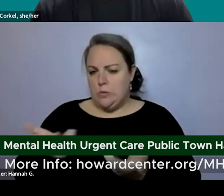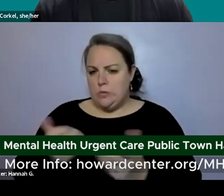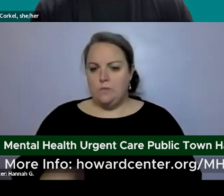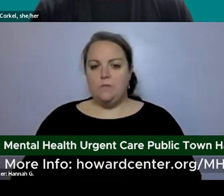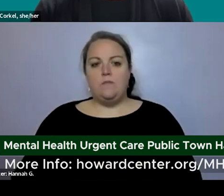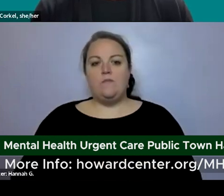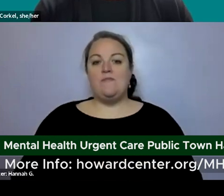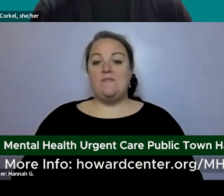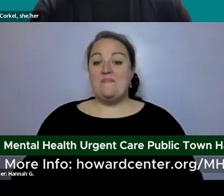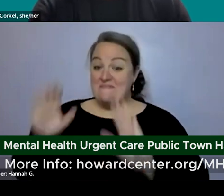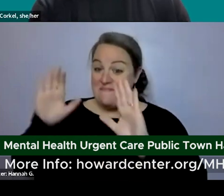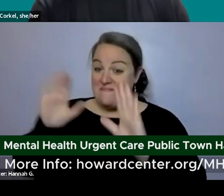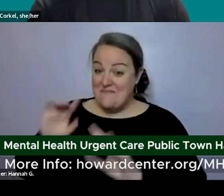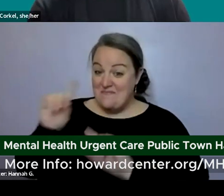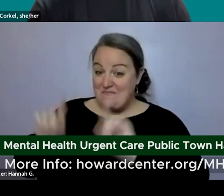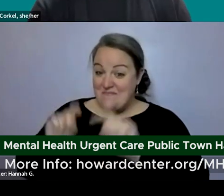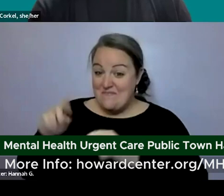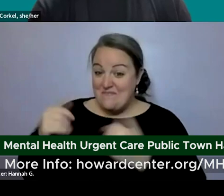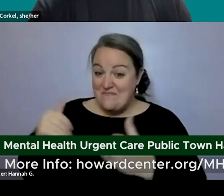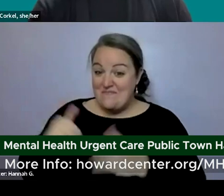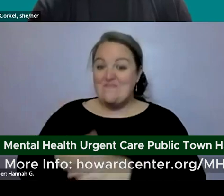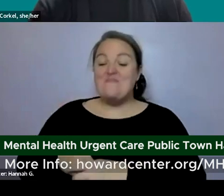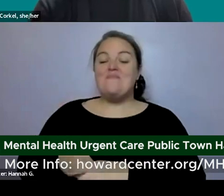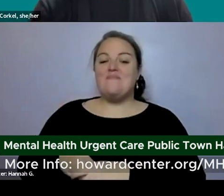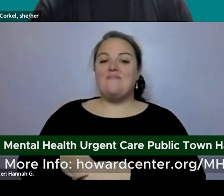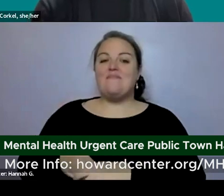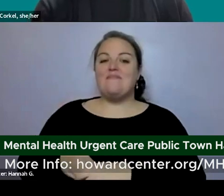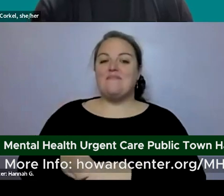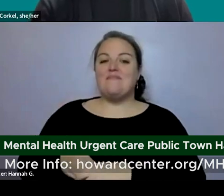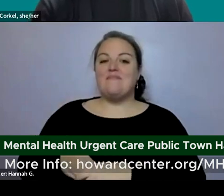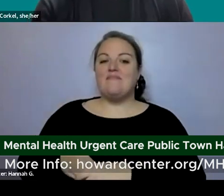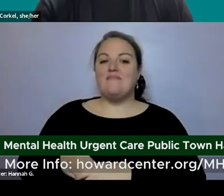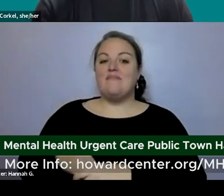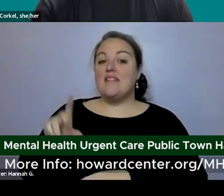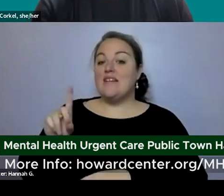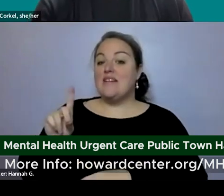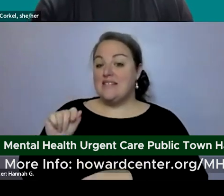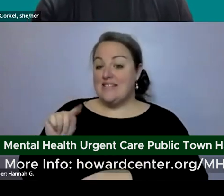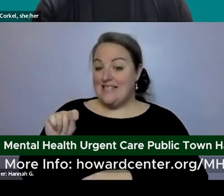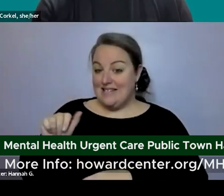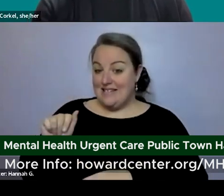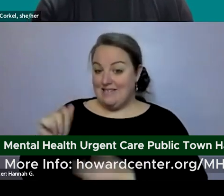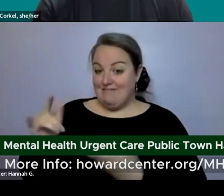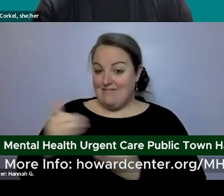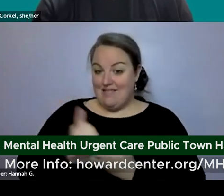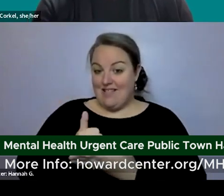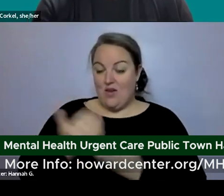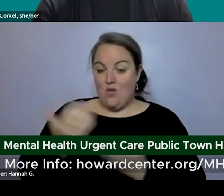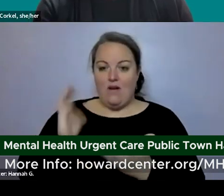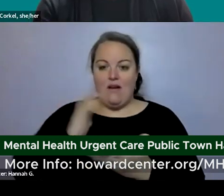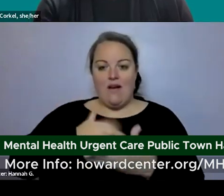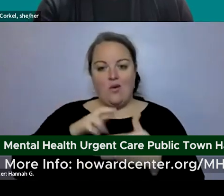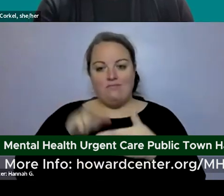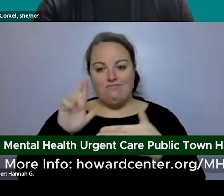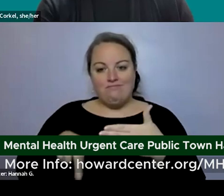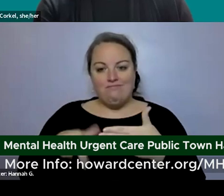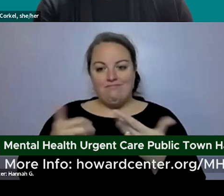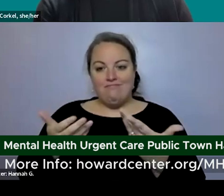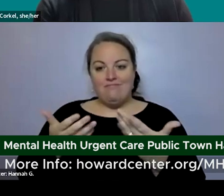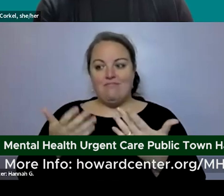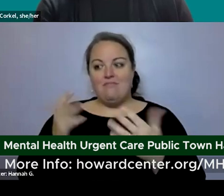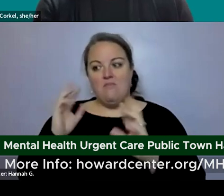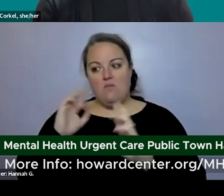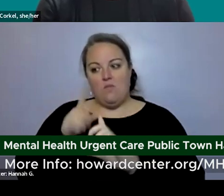it's a great question so we will be collecting data to show our outcomes hopefully to show our good